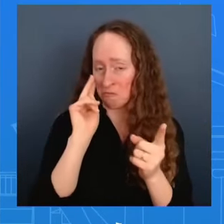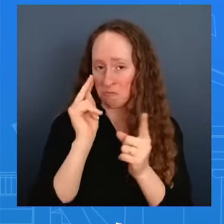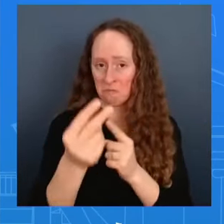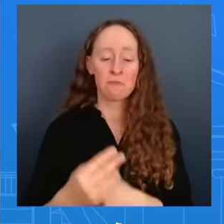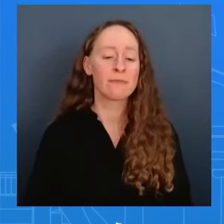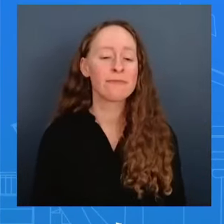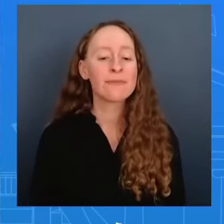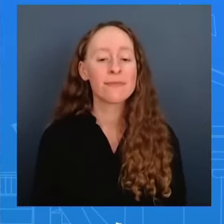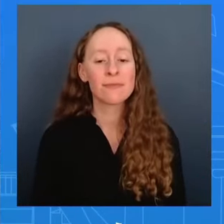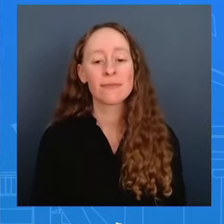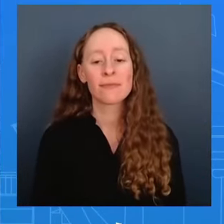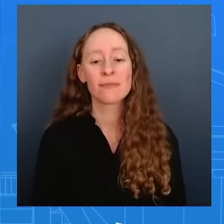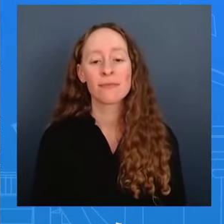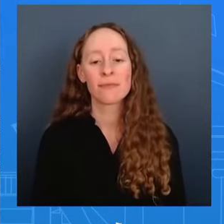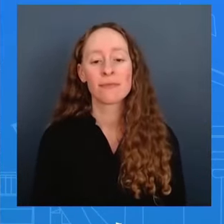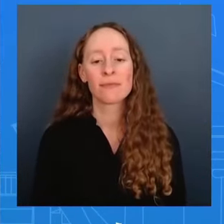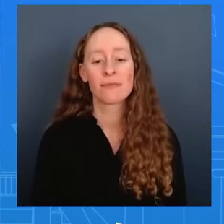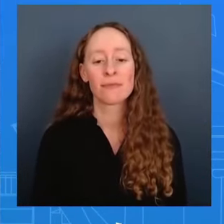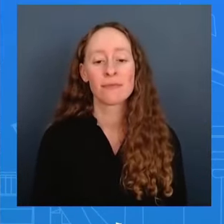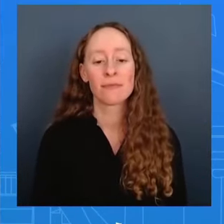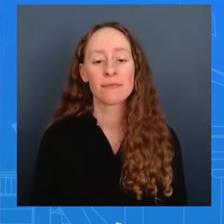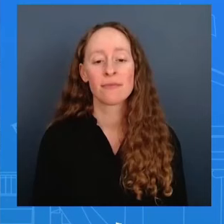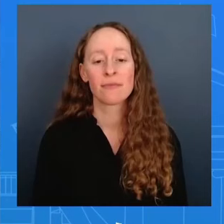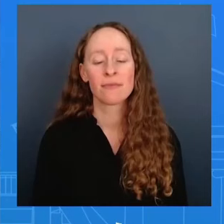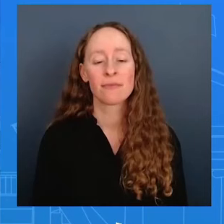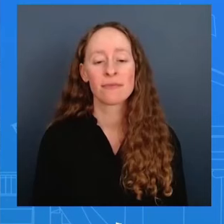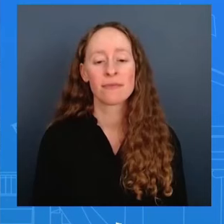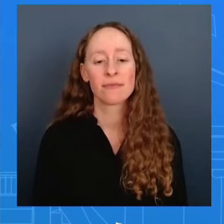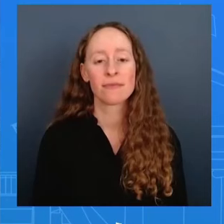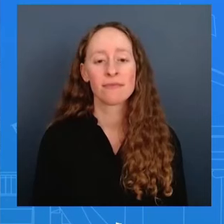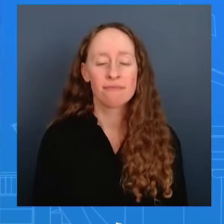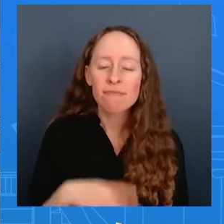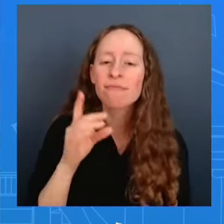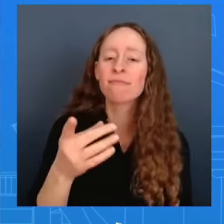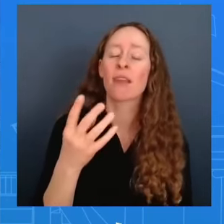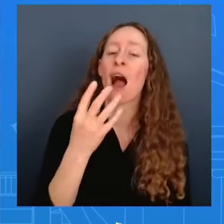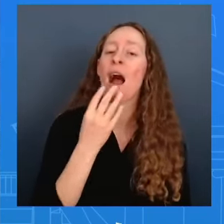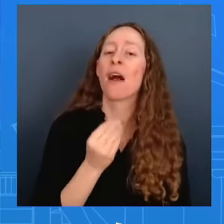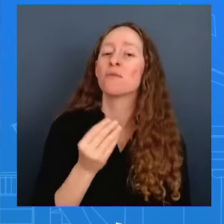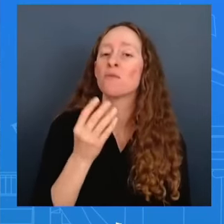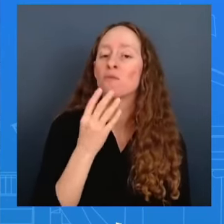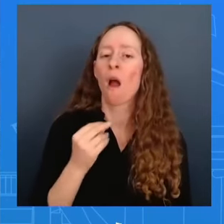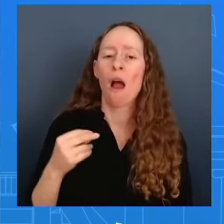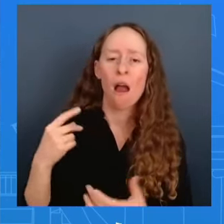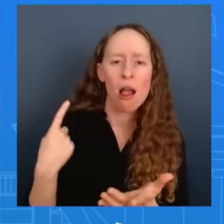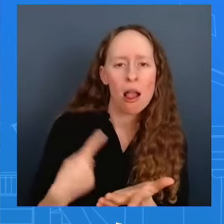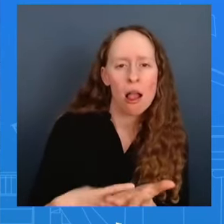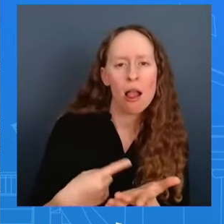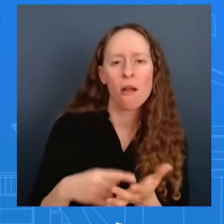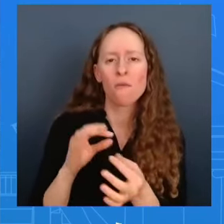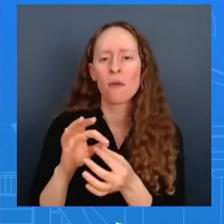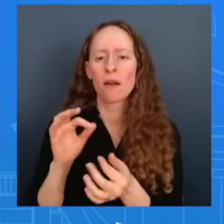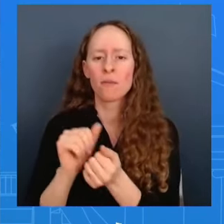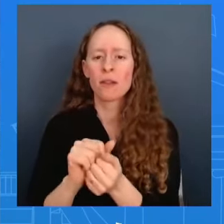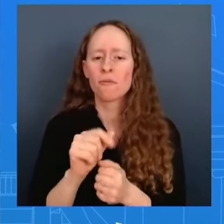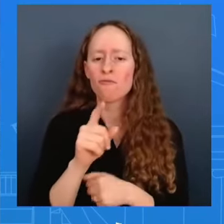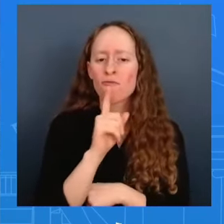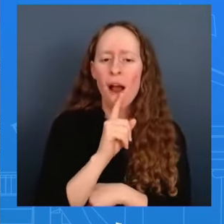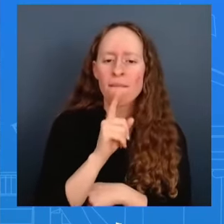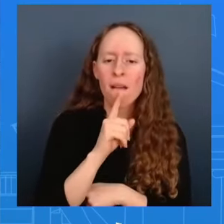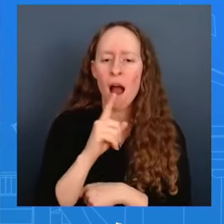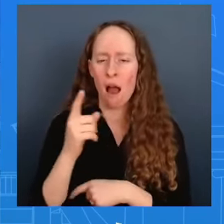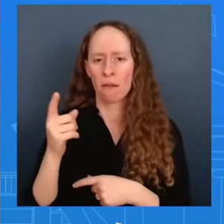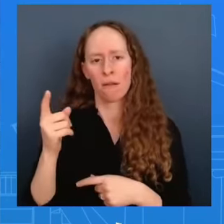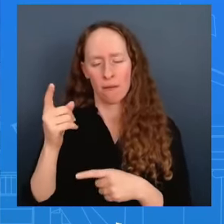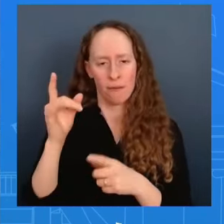rafa also expected to include ongoing conversations about that shipment of 2010 bombs and kind of steps or conditions you want to say the